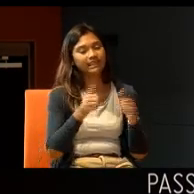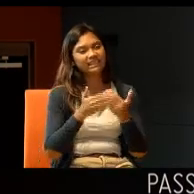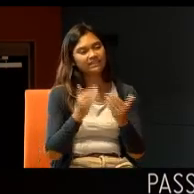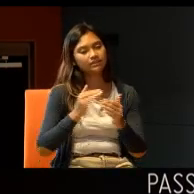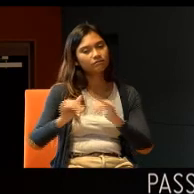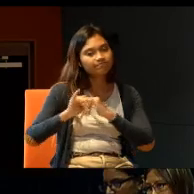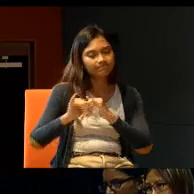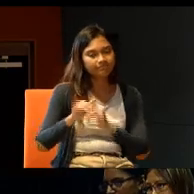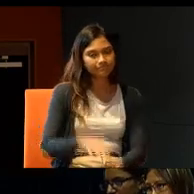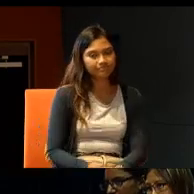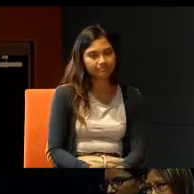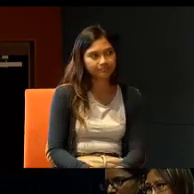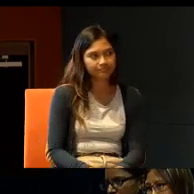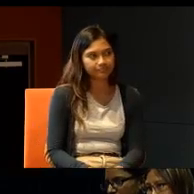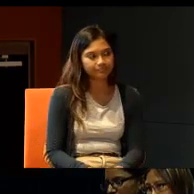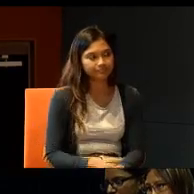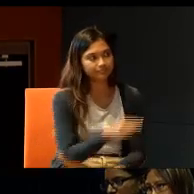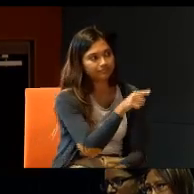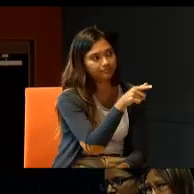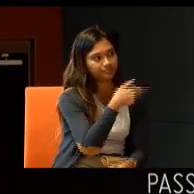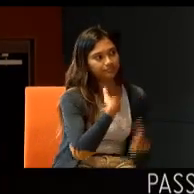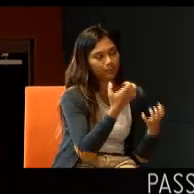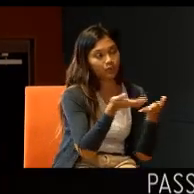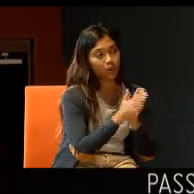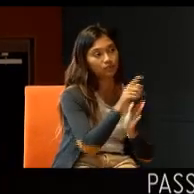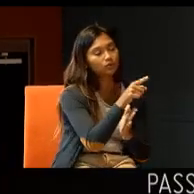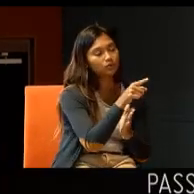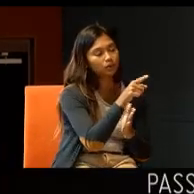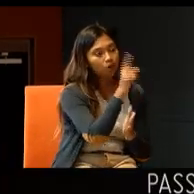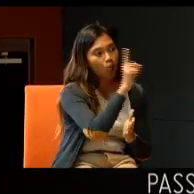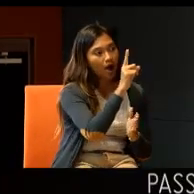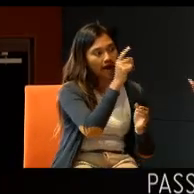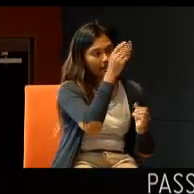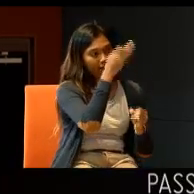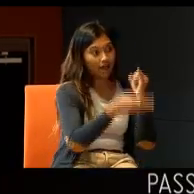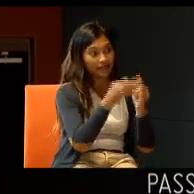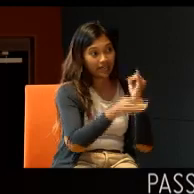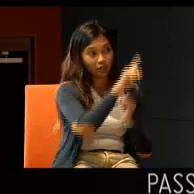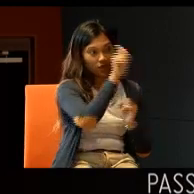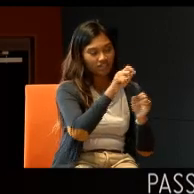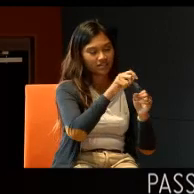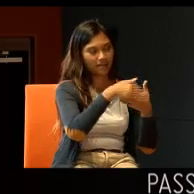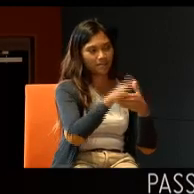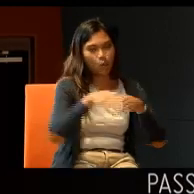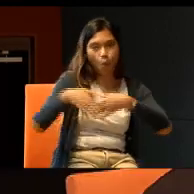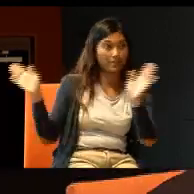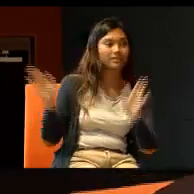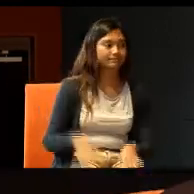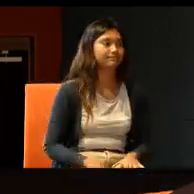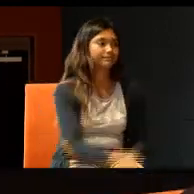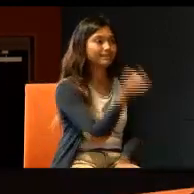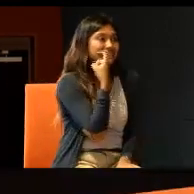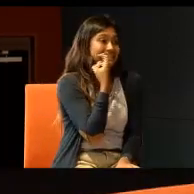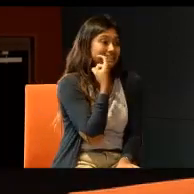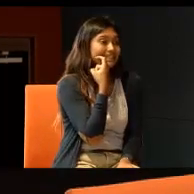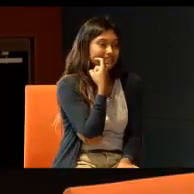with the same issues. I'd like to ask you, final question, before I throw it open to the floor. Recently,